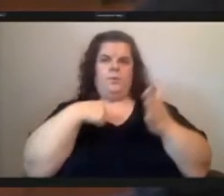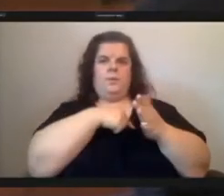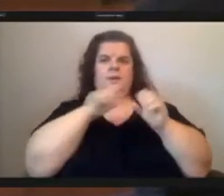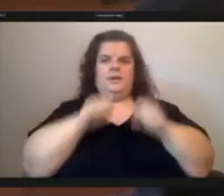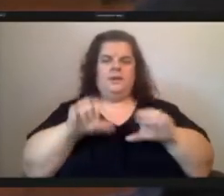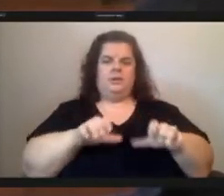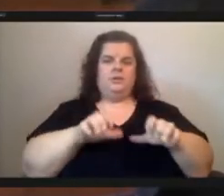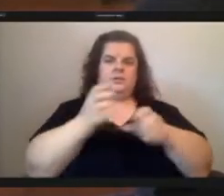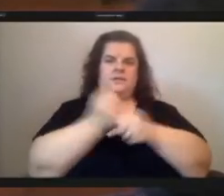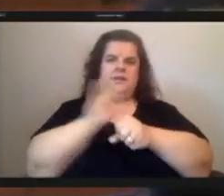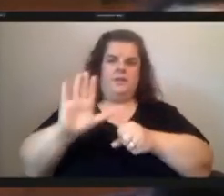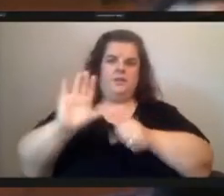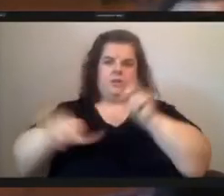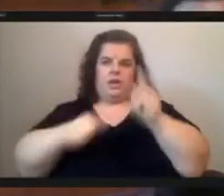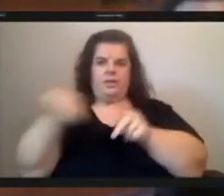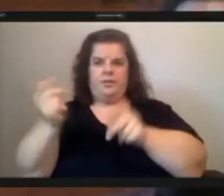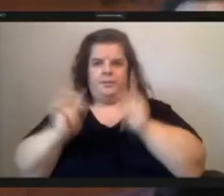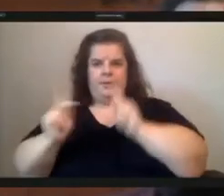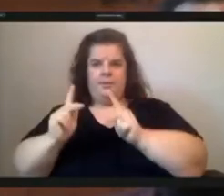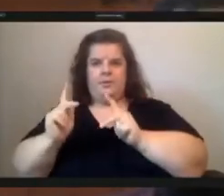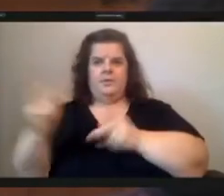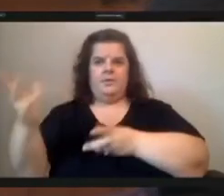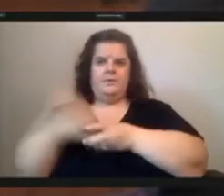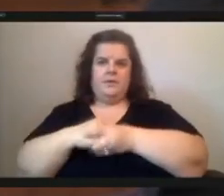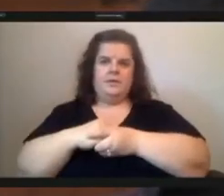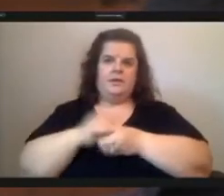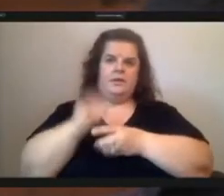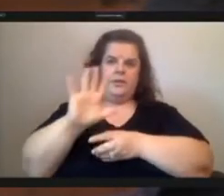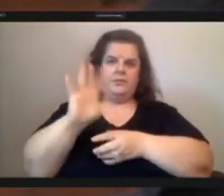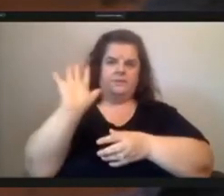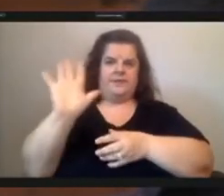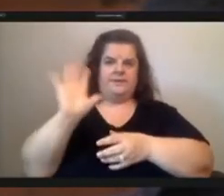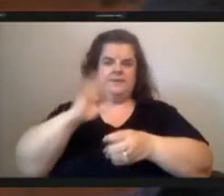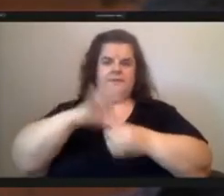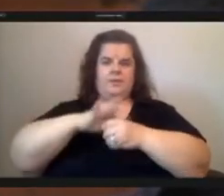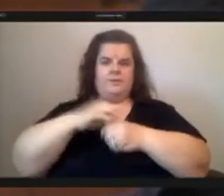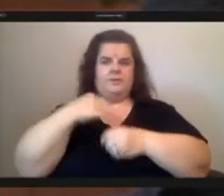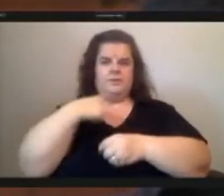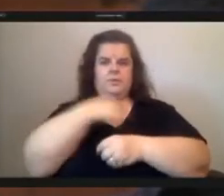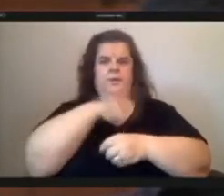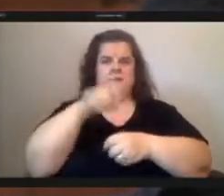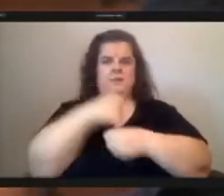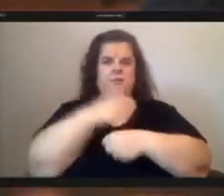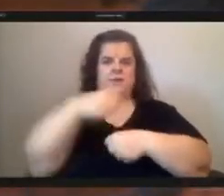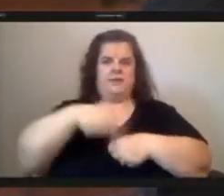those others on board tell me what we need to do to get those five votes because we need to make this a reality